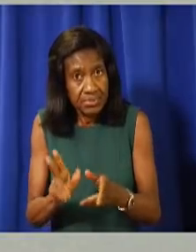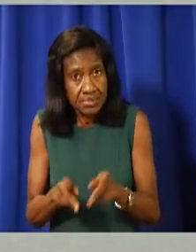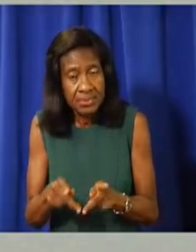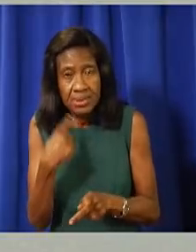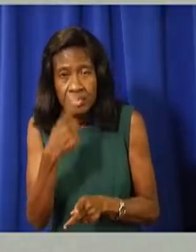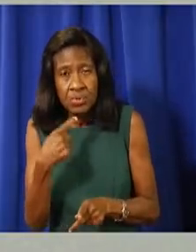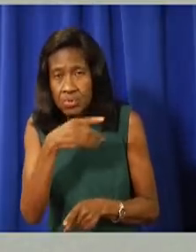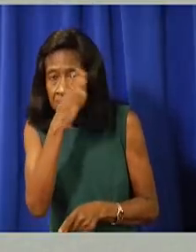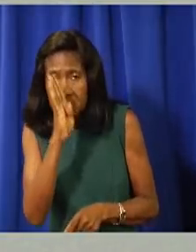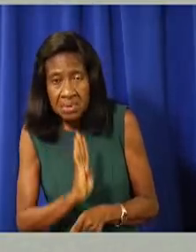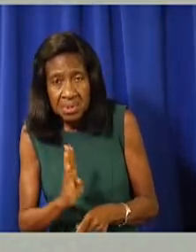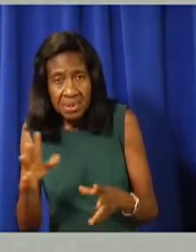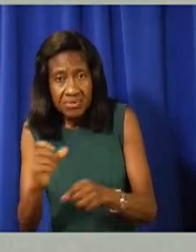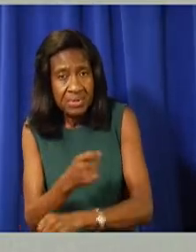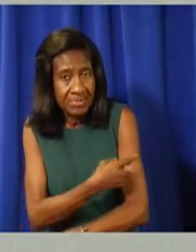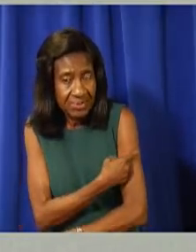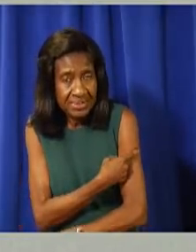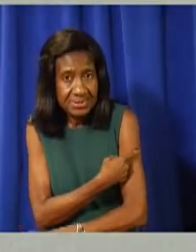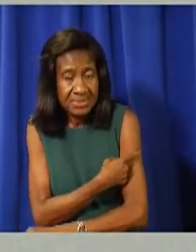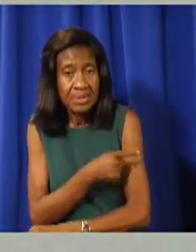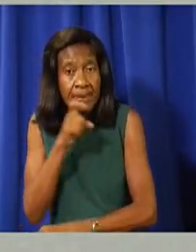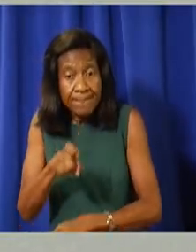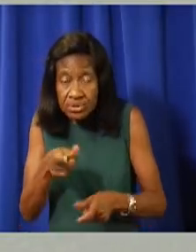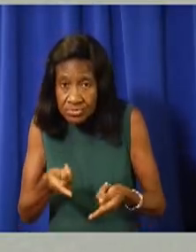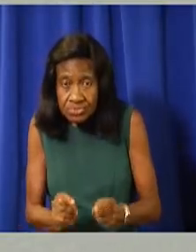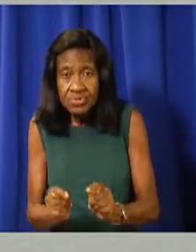go and get vaccinated.